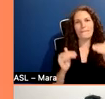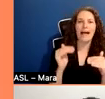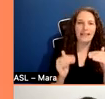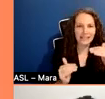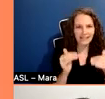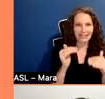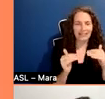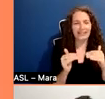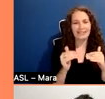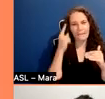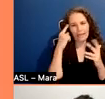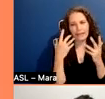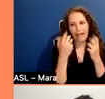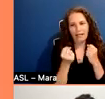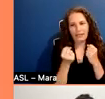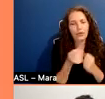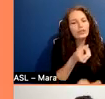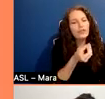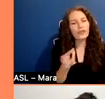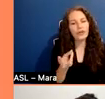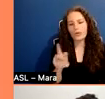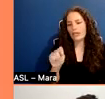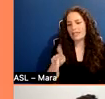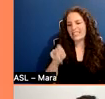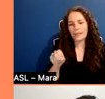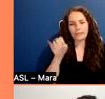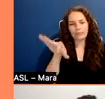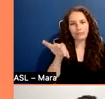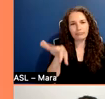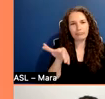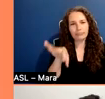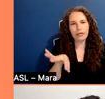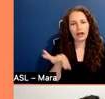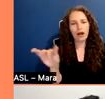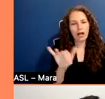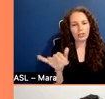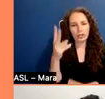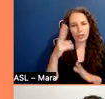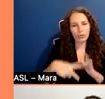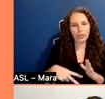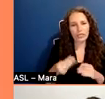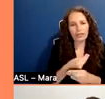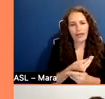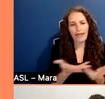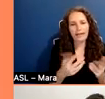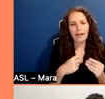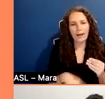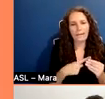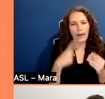tips for you, but also please look at that handout about mental health resources. There are more links in there that can just help you